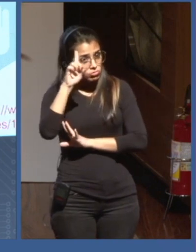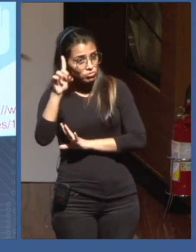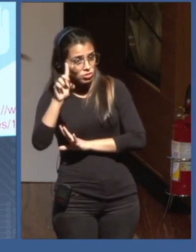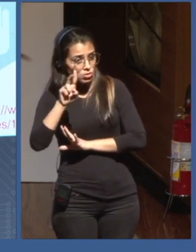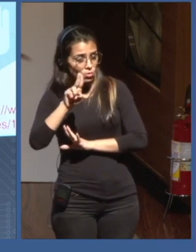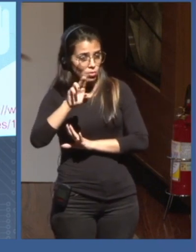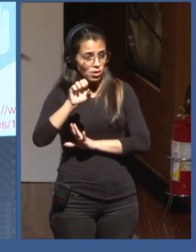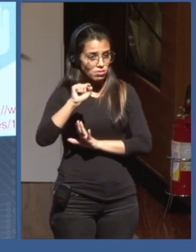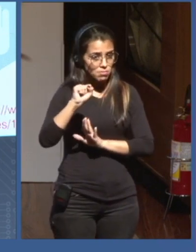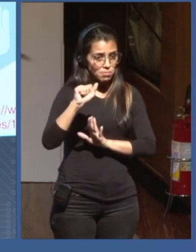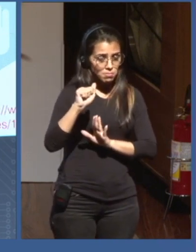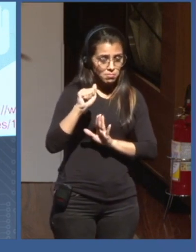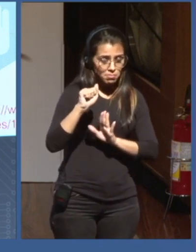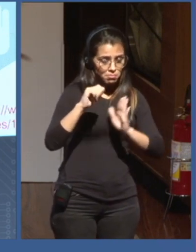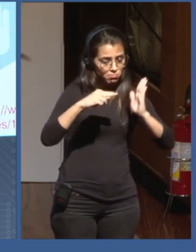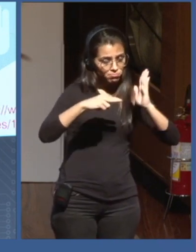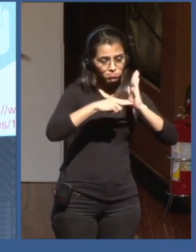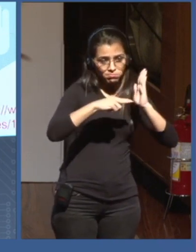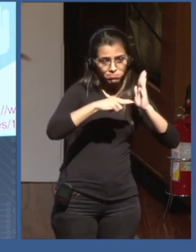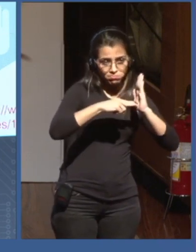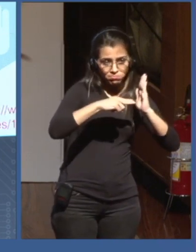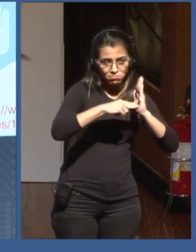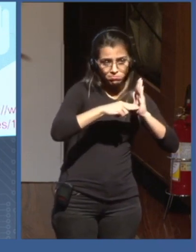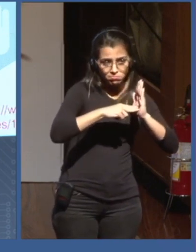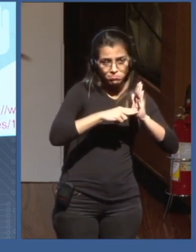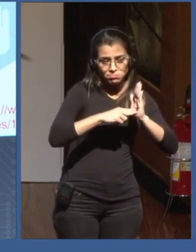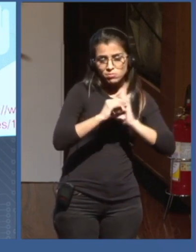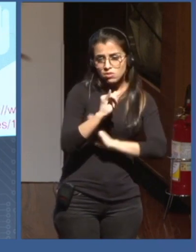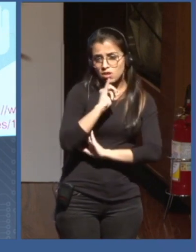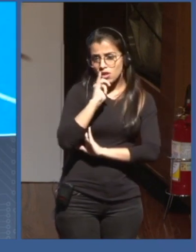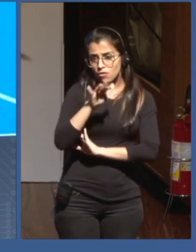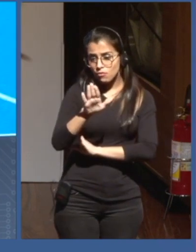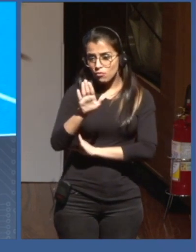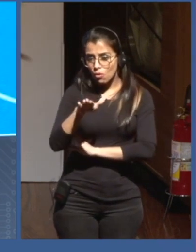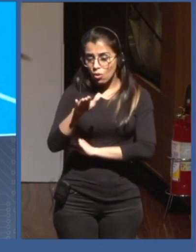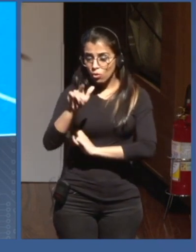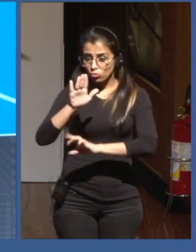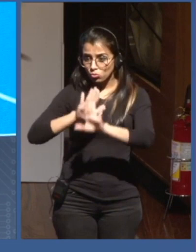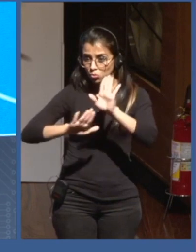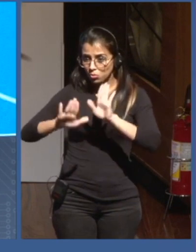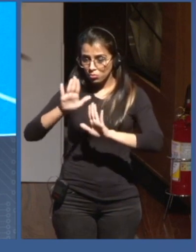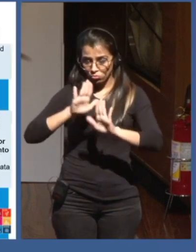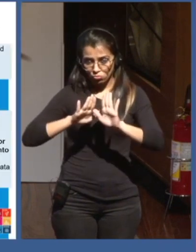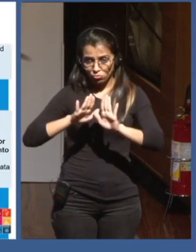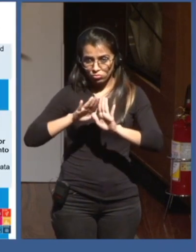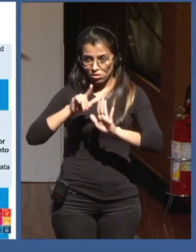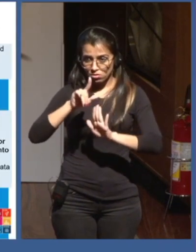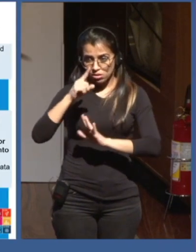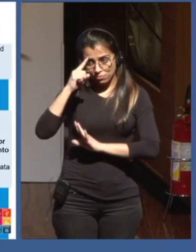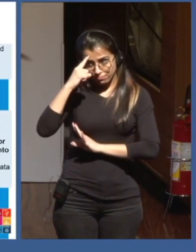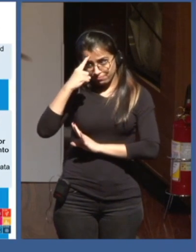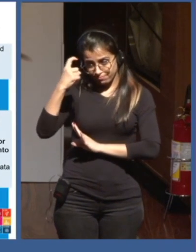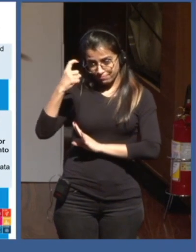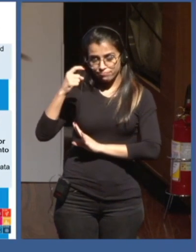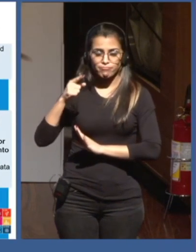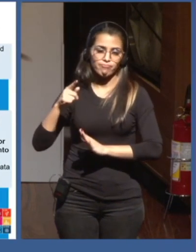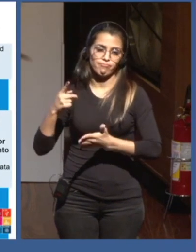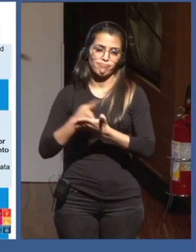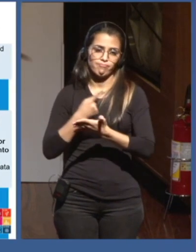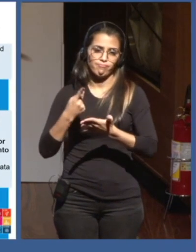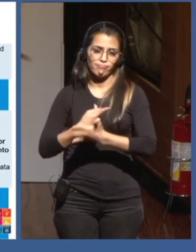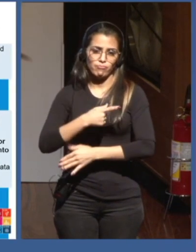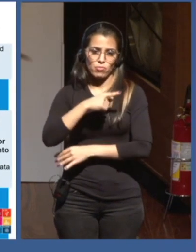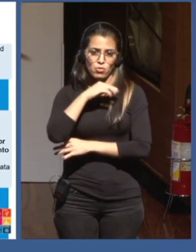Okay? And that was done a couple of years ago, and it's a bad idea. And so, the open algorithms approach